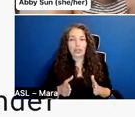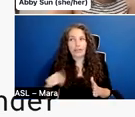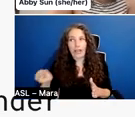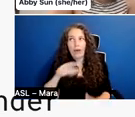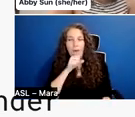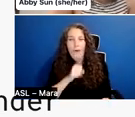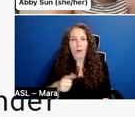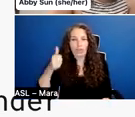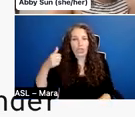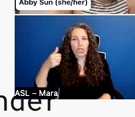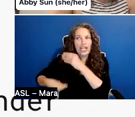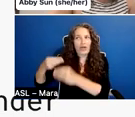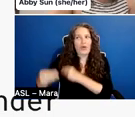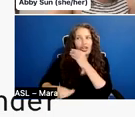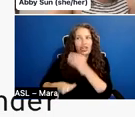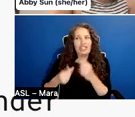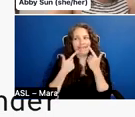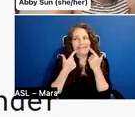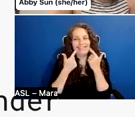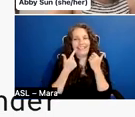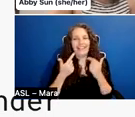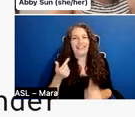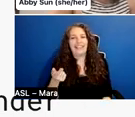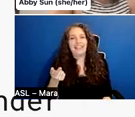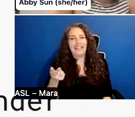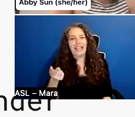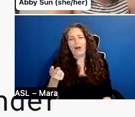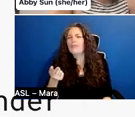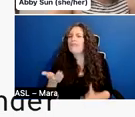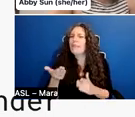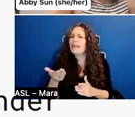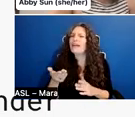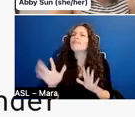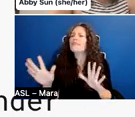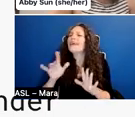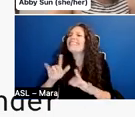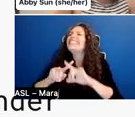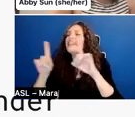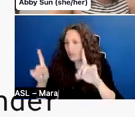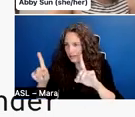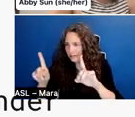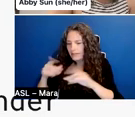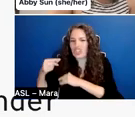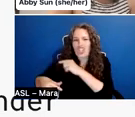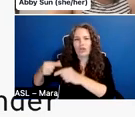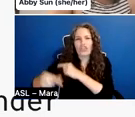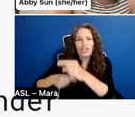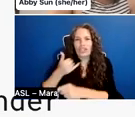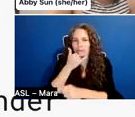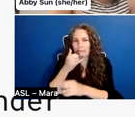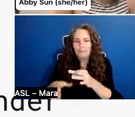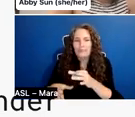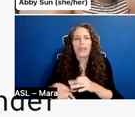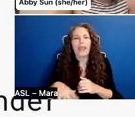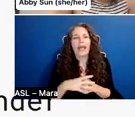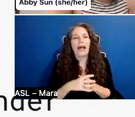I'll just put it that way, who asked them really insensitive questions. Um, that's okay. Maybe you don't want to partner with them